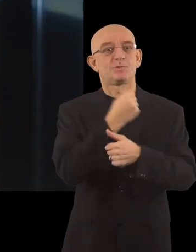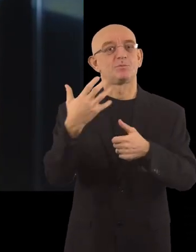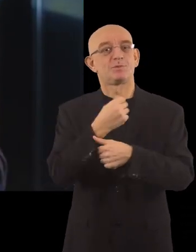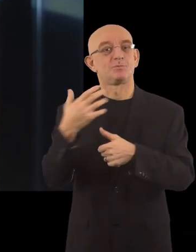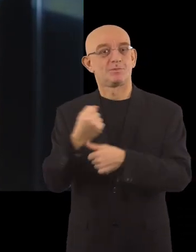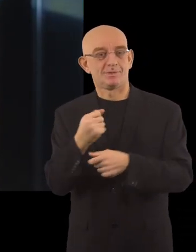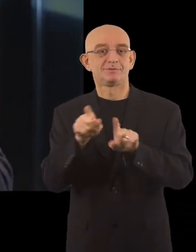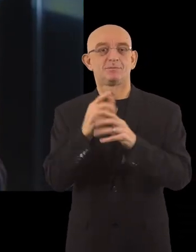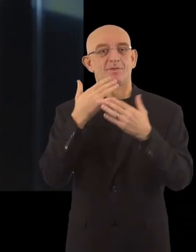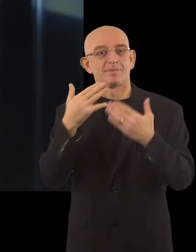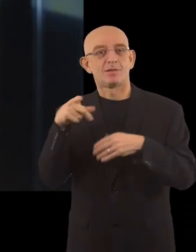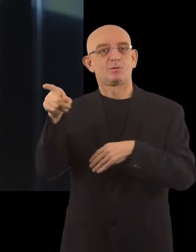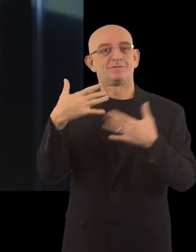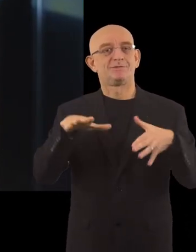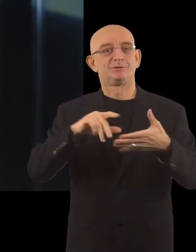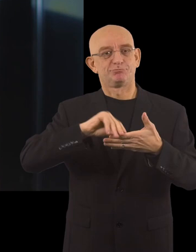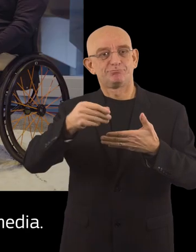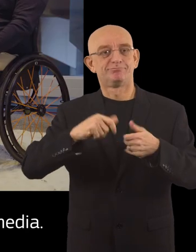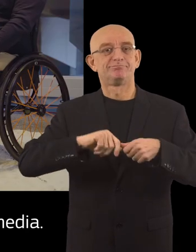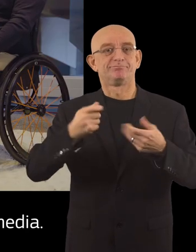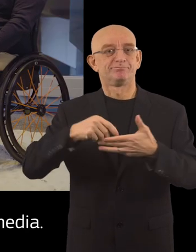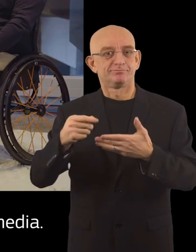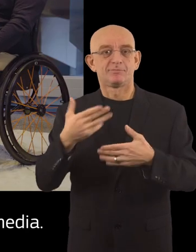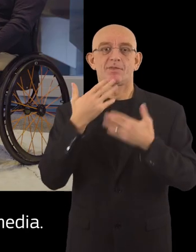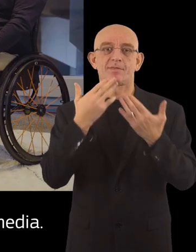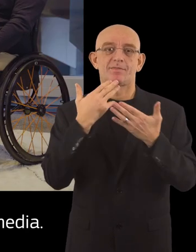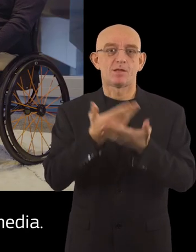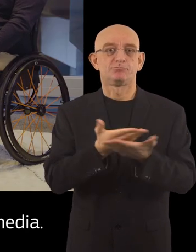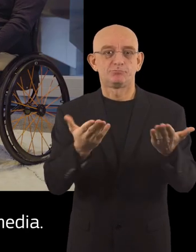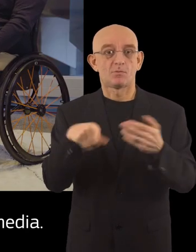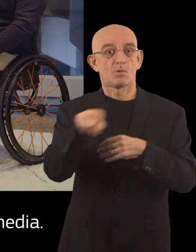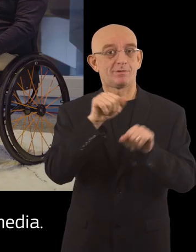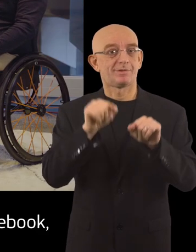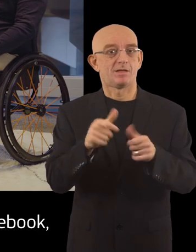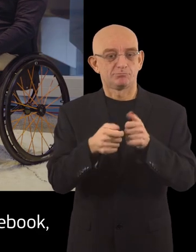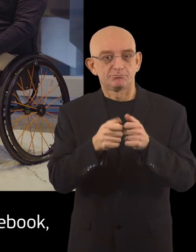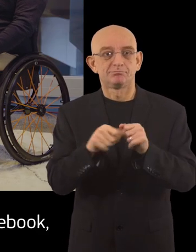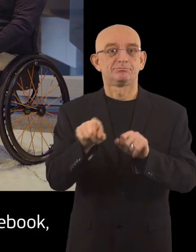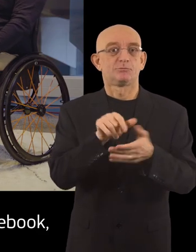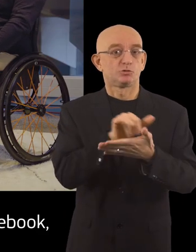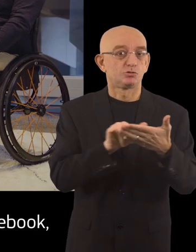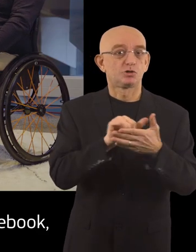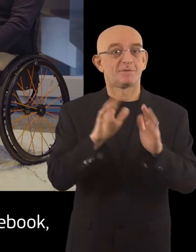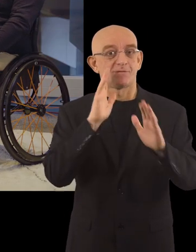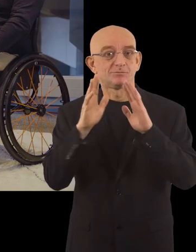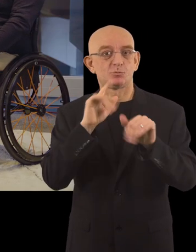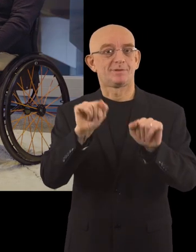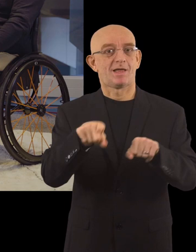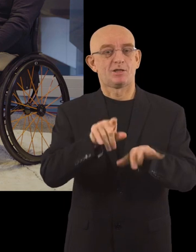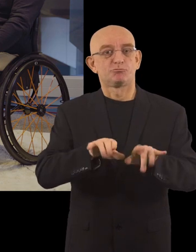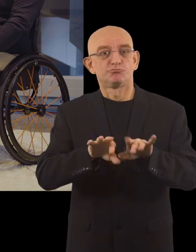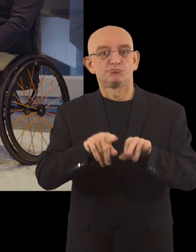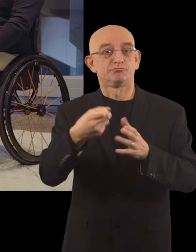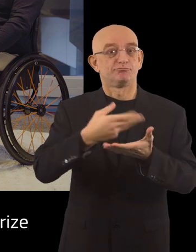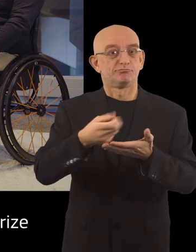winners. Thanks to Commissioner and all the participants. And of course, follow the award on social media. Comment the event on YouTube and Facebook. Let us know